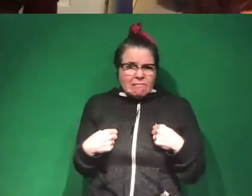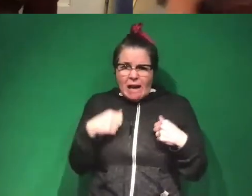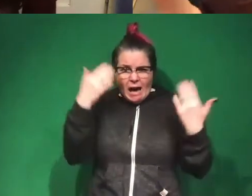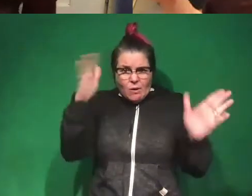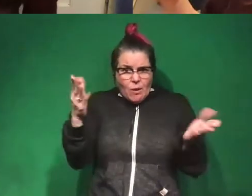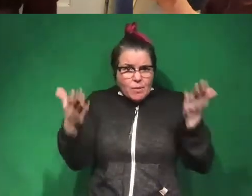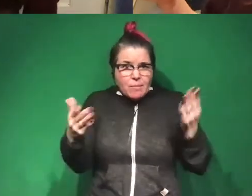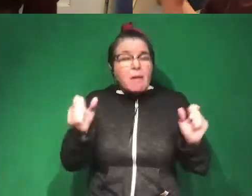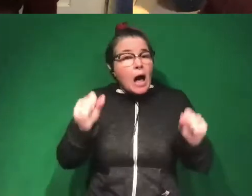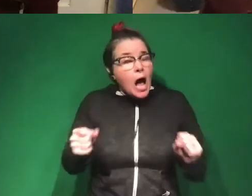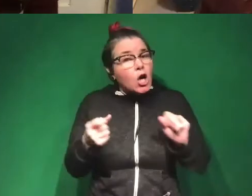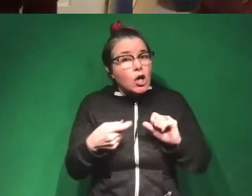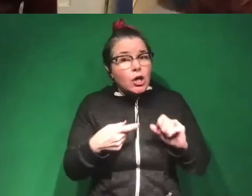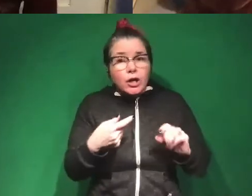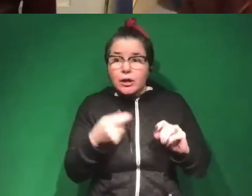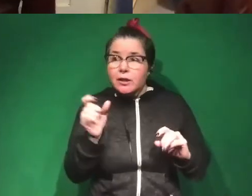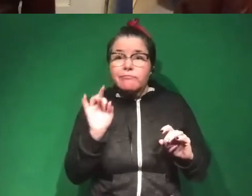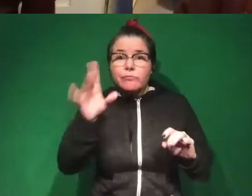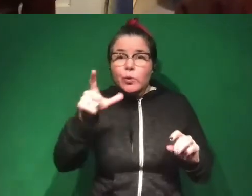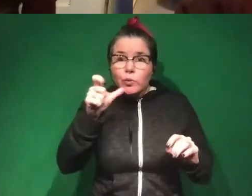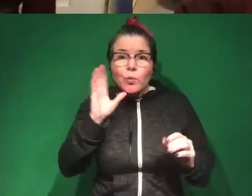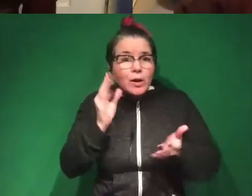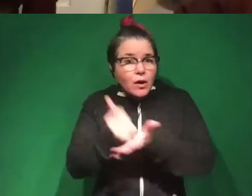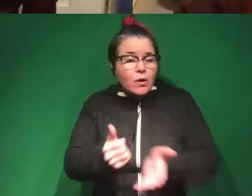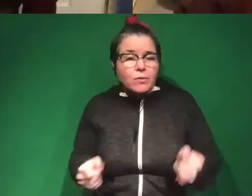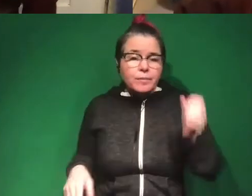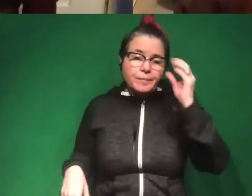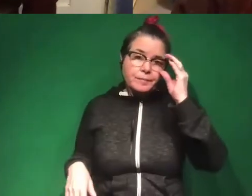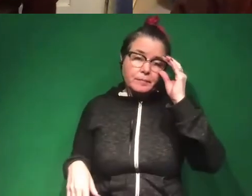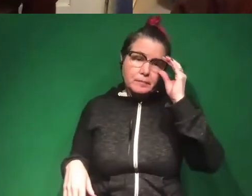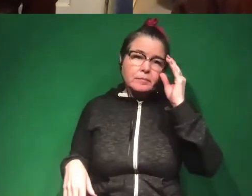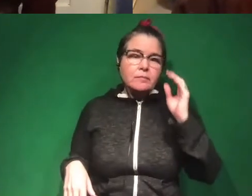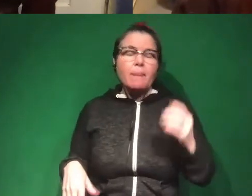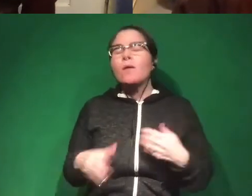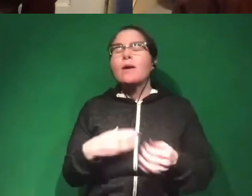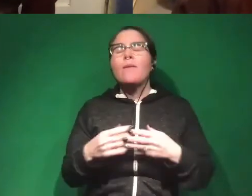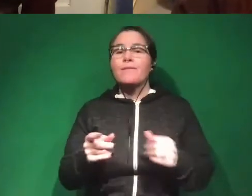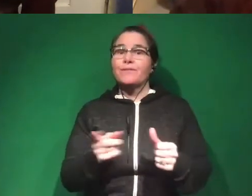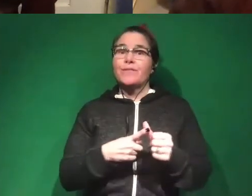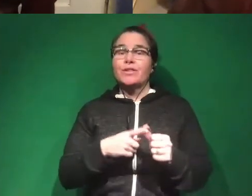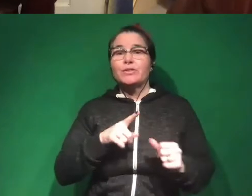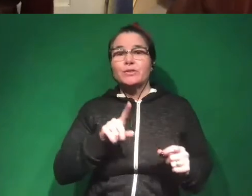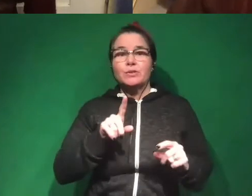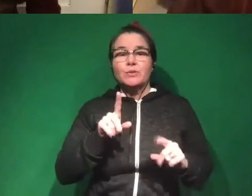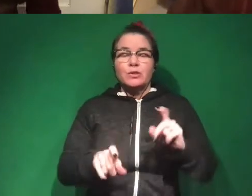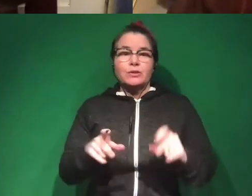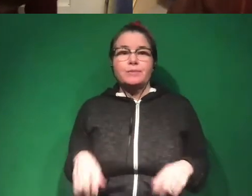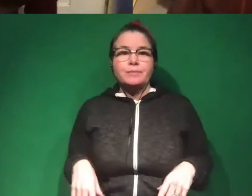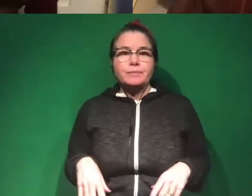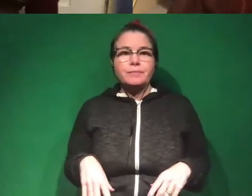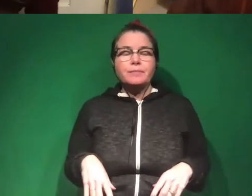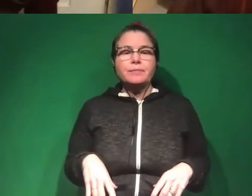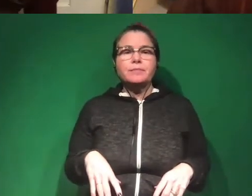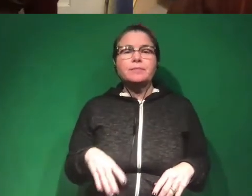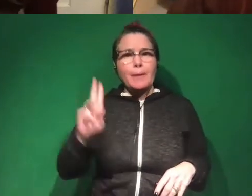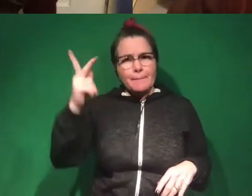know. But I can tell you who you can find that will know. Right. And so, okay, so we have our first question. When it comes to studying